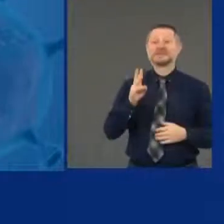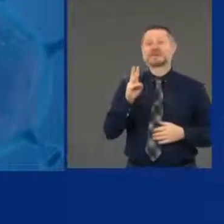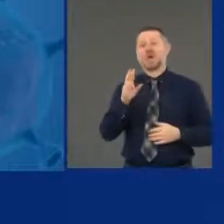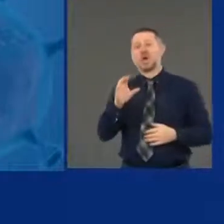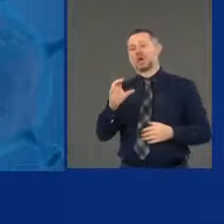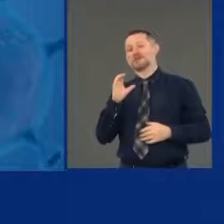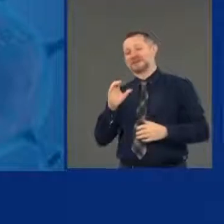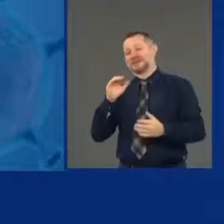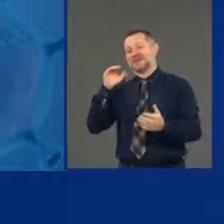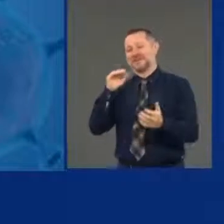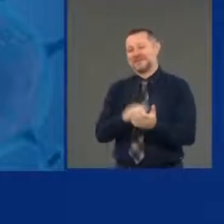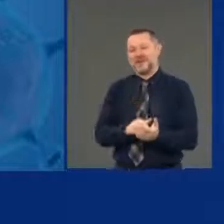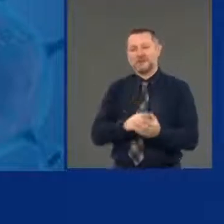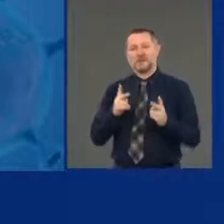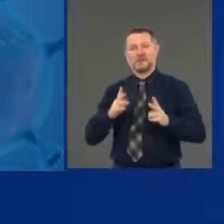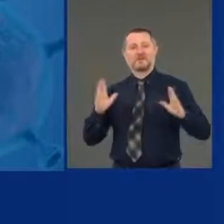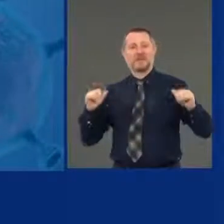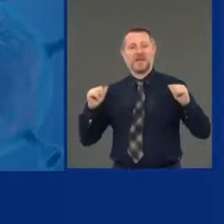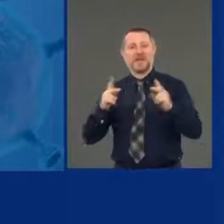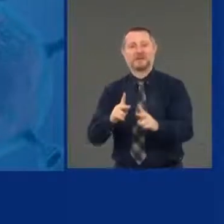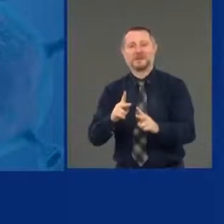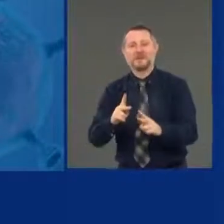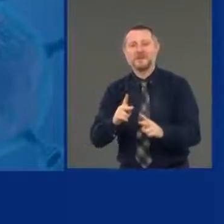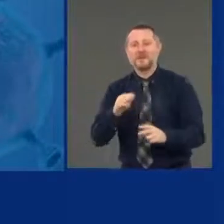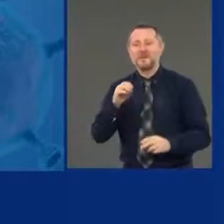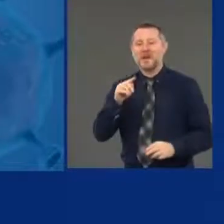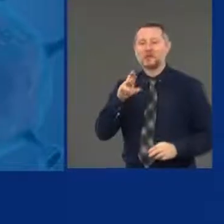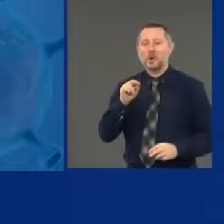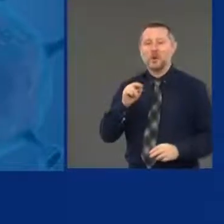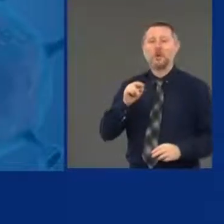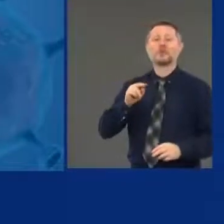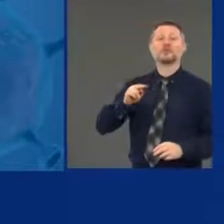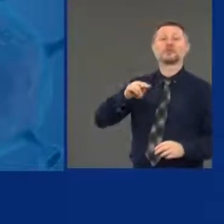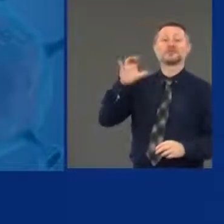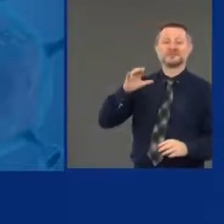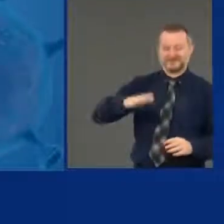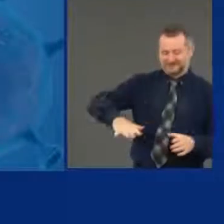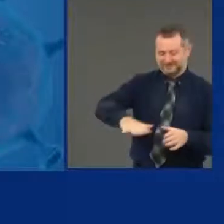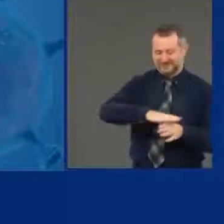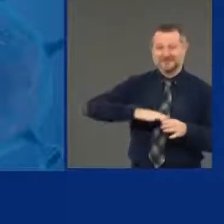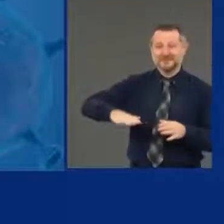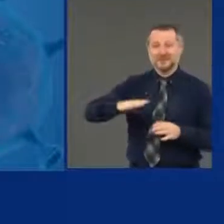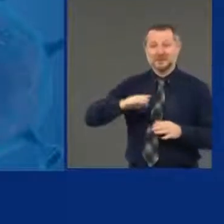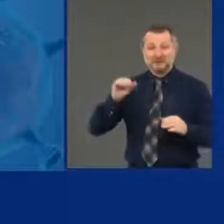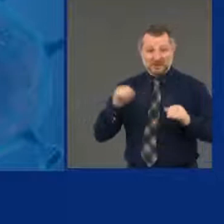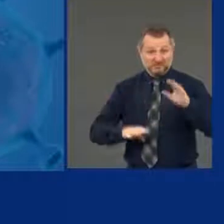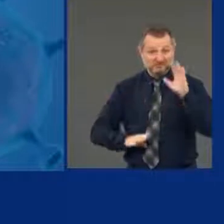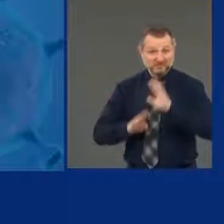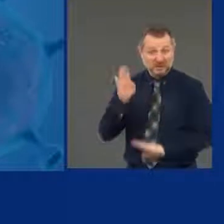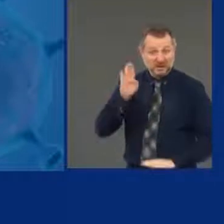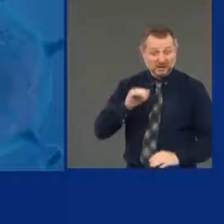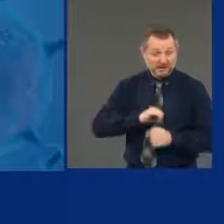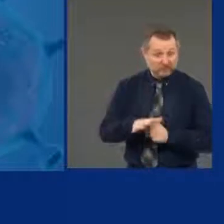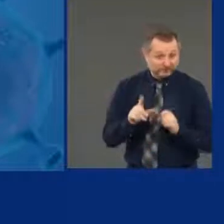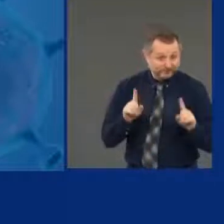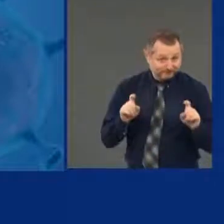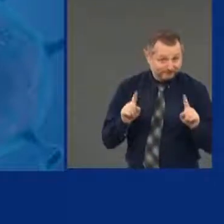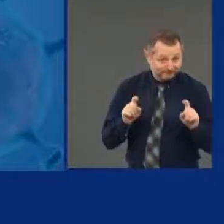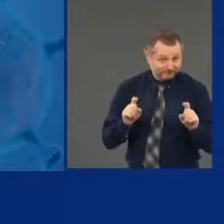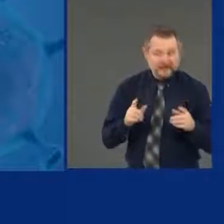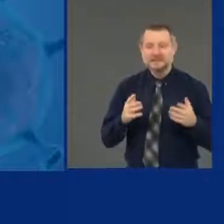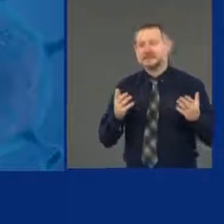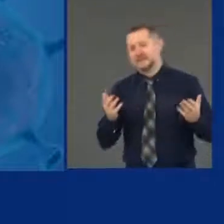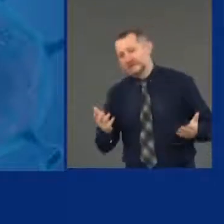work in the metropolitan region. Can you see a spike in the virus? So now what we want to look at is the day